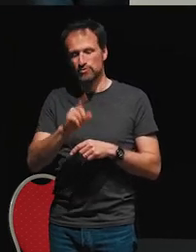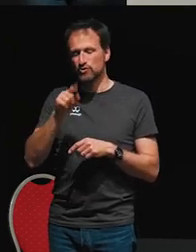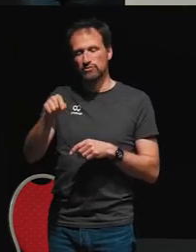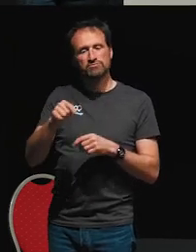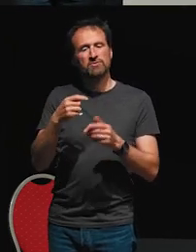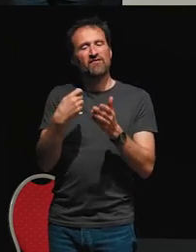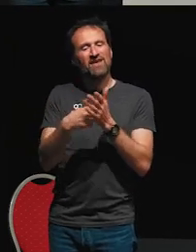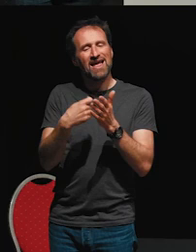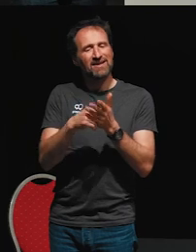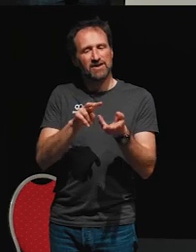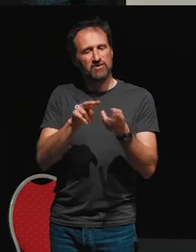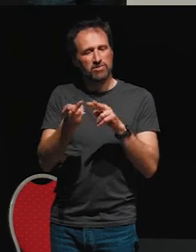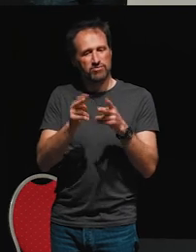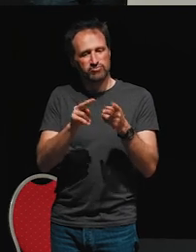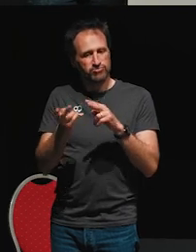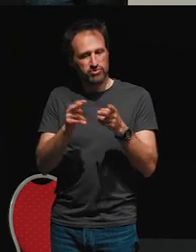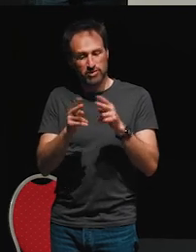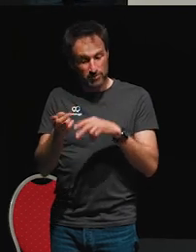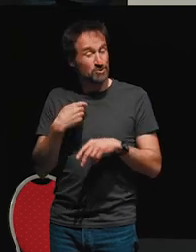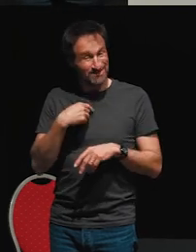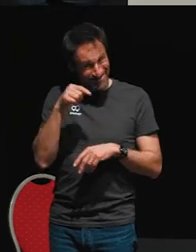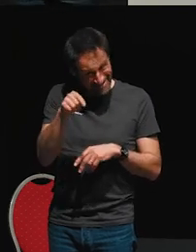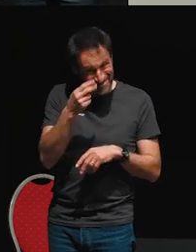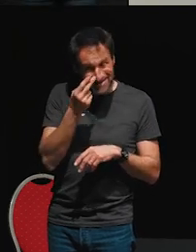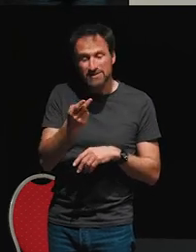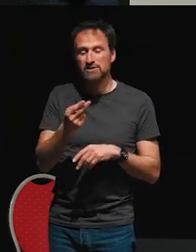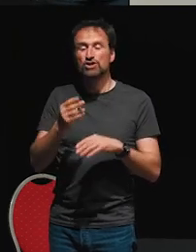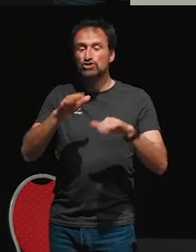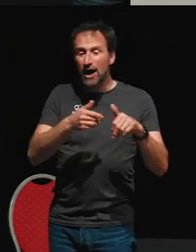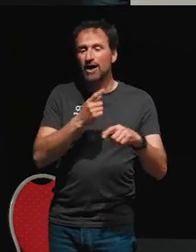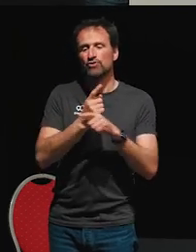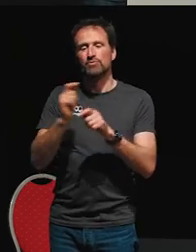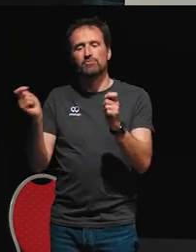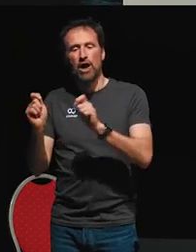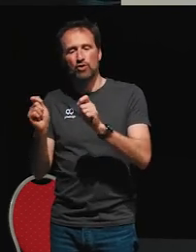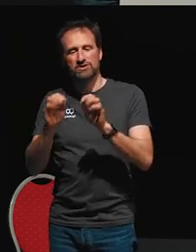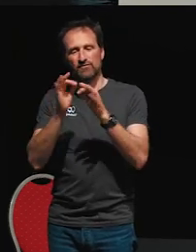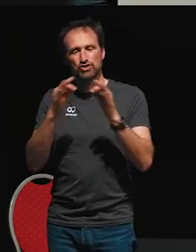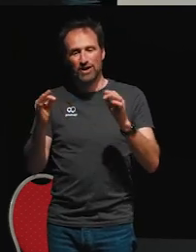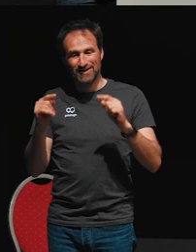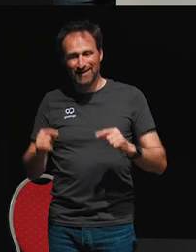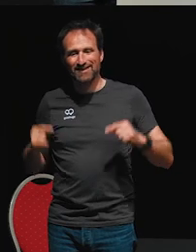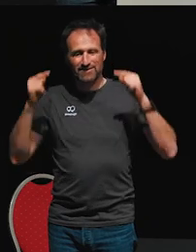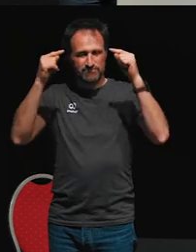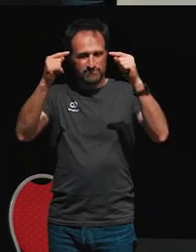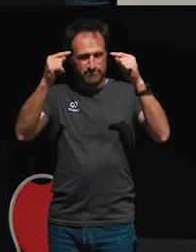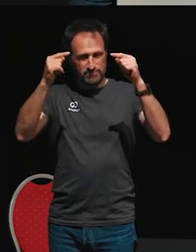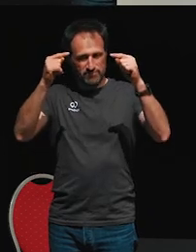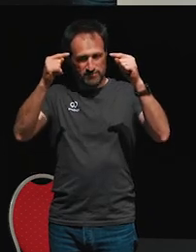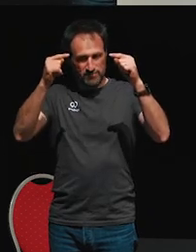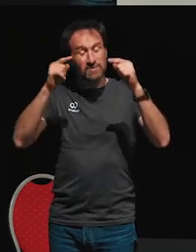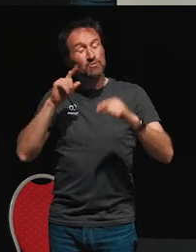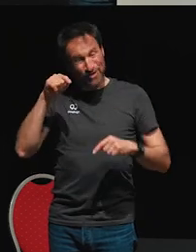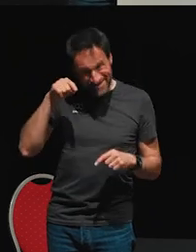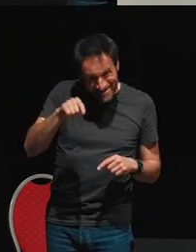them like this is going to provide me with the start and pause functionality I'm looking for. So this takes me a big step